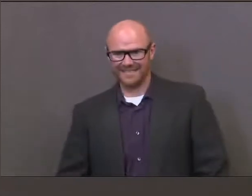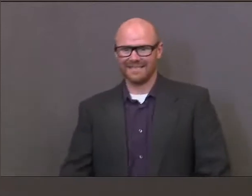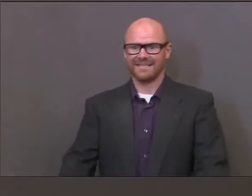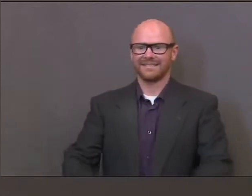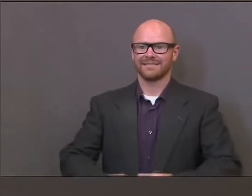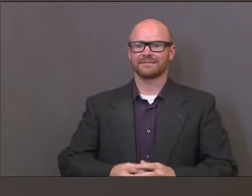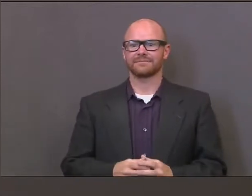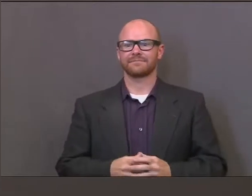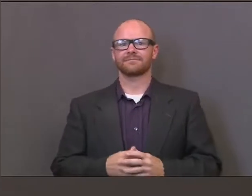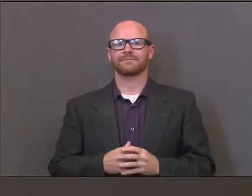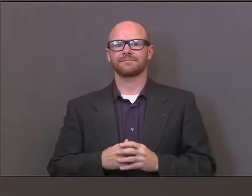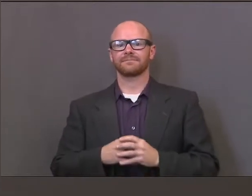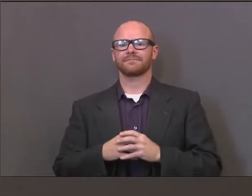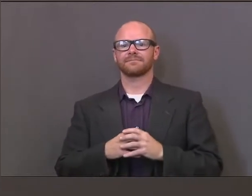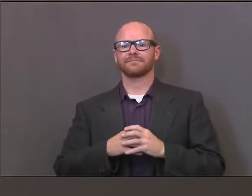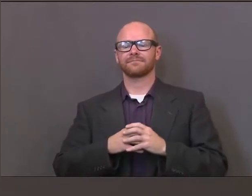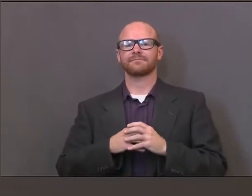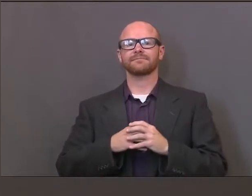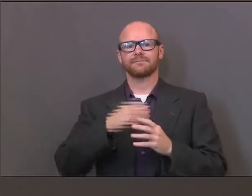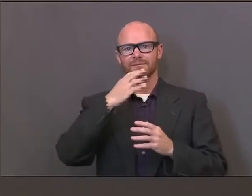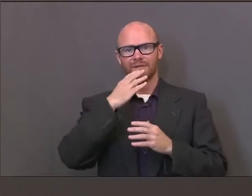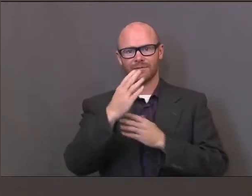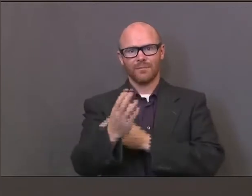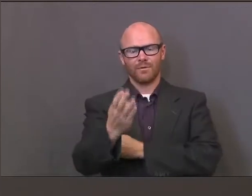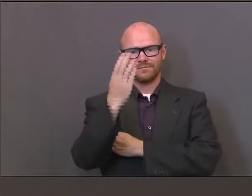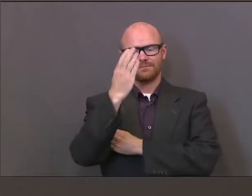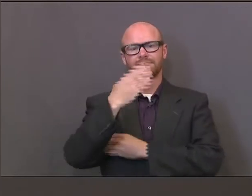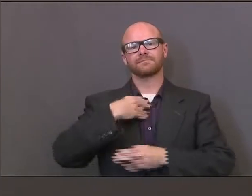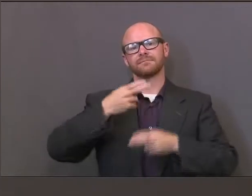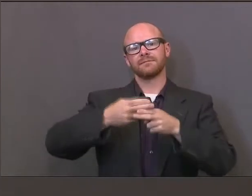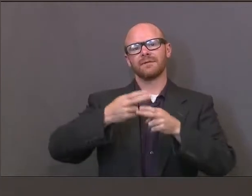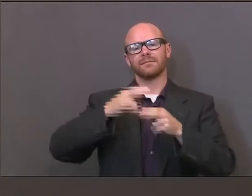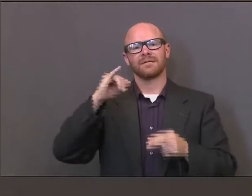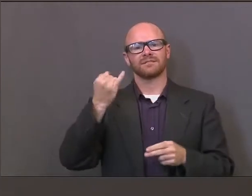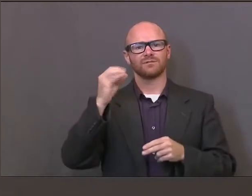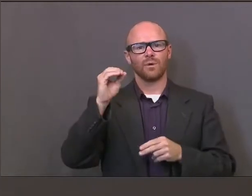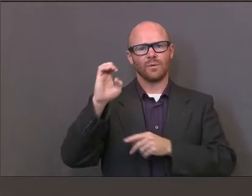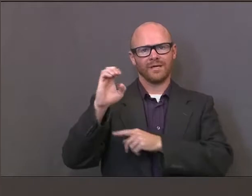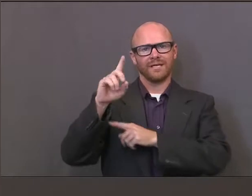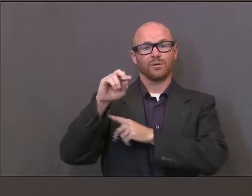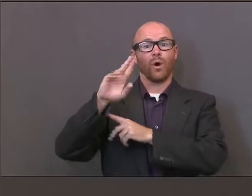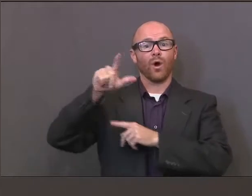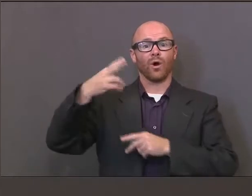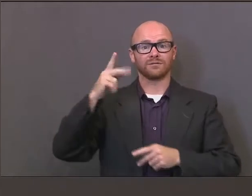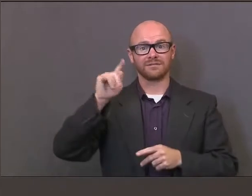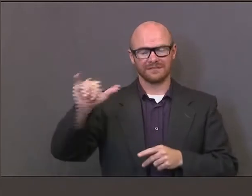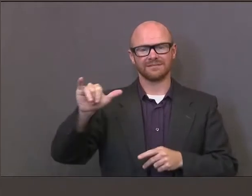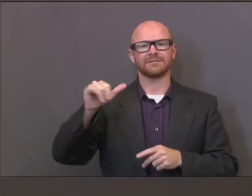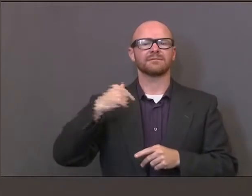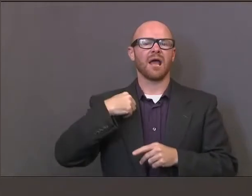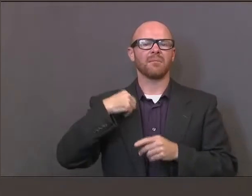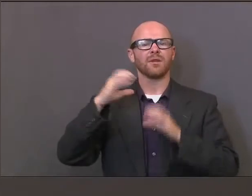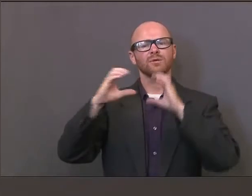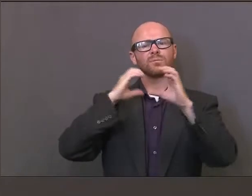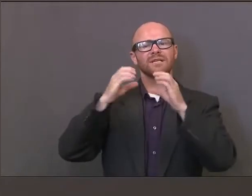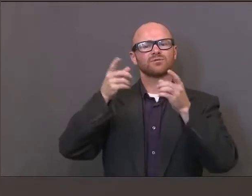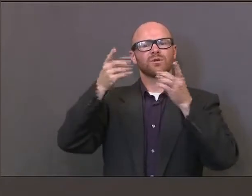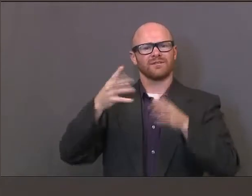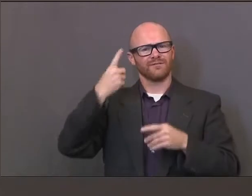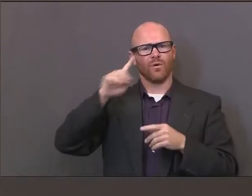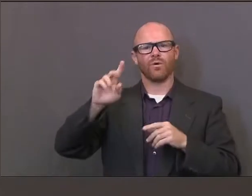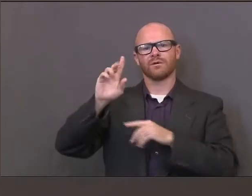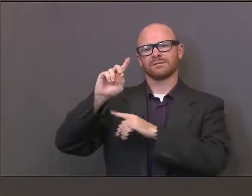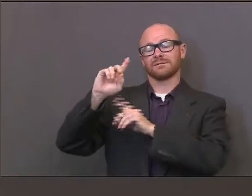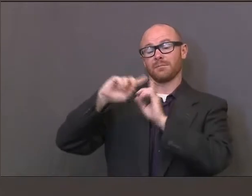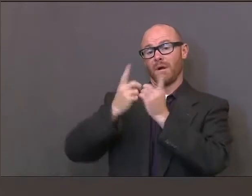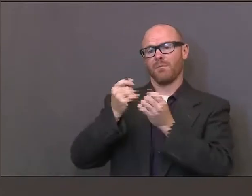All right. Good morning. My name is Joe Doherty. I'm the Communications Director for the Utah Department of Public Safety and the